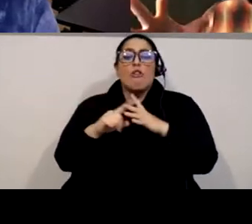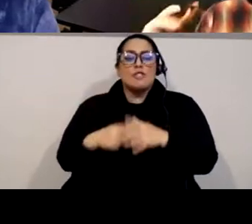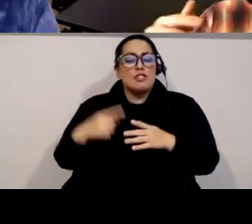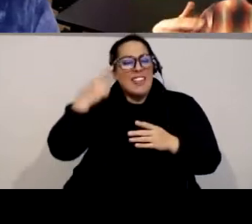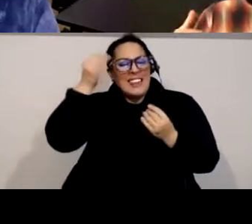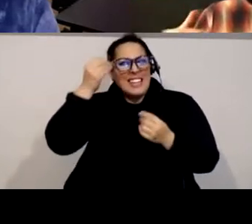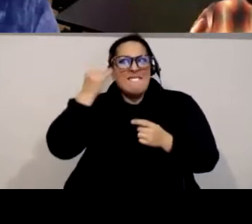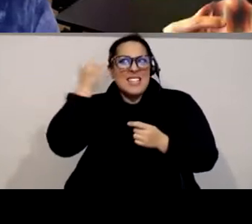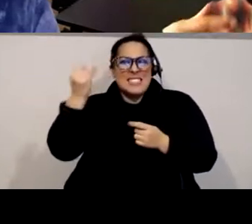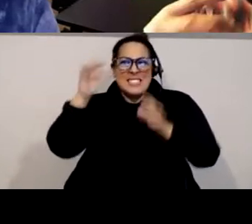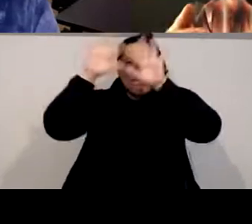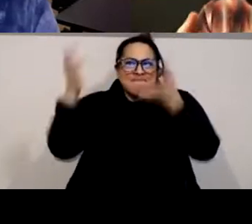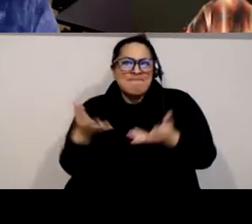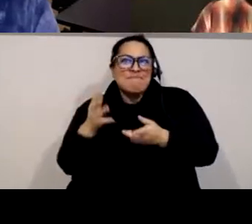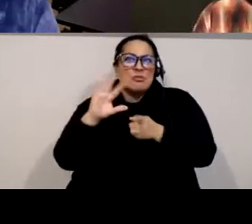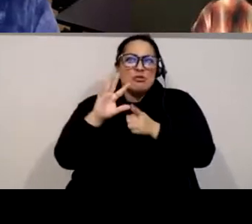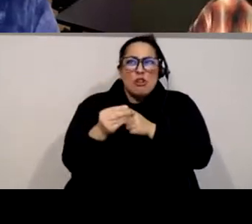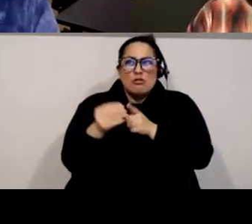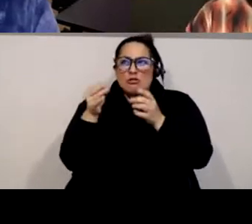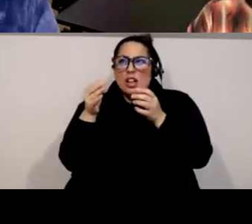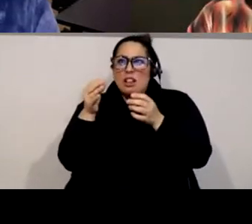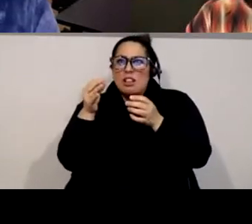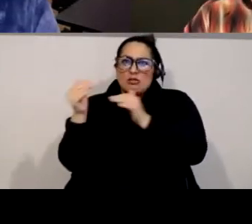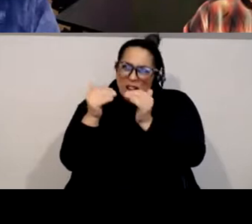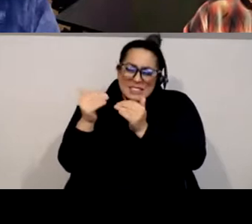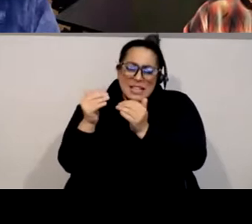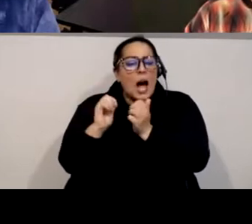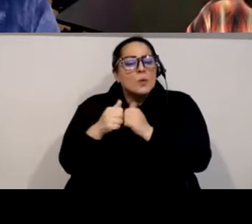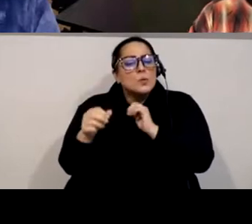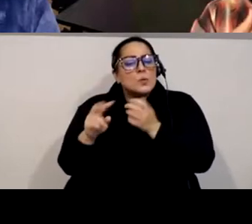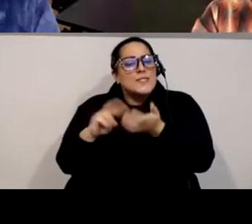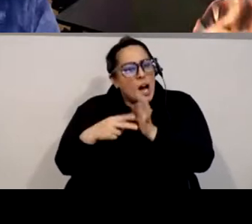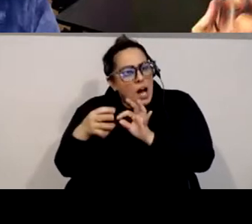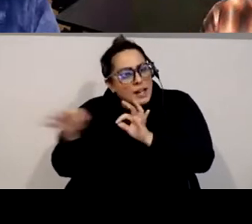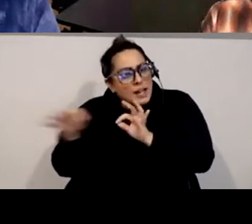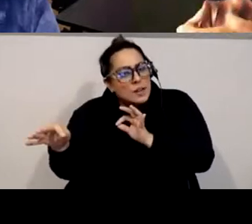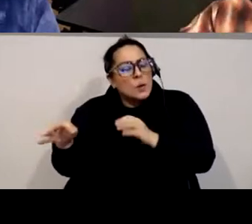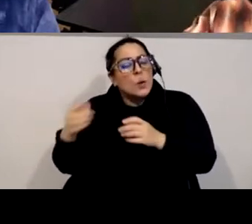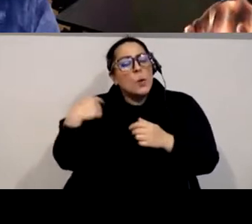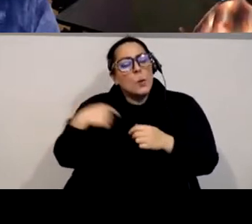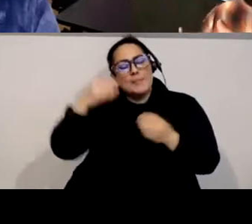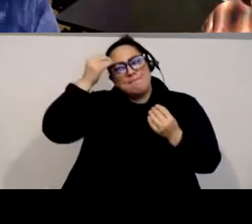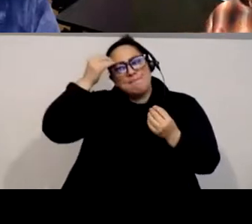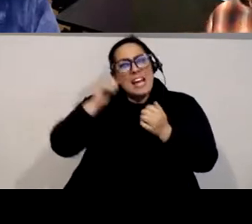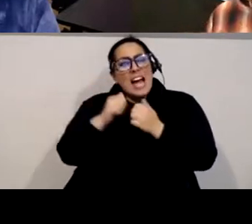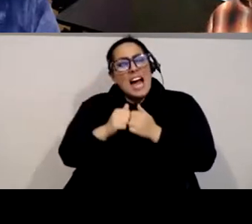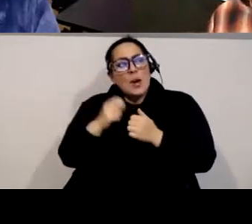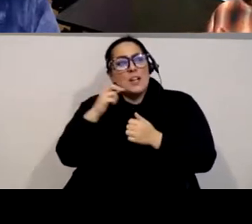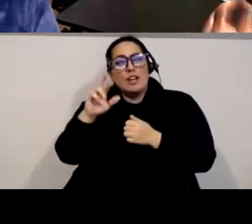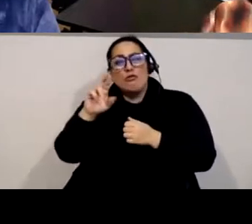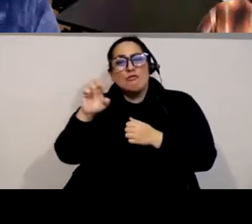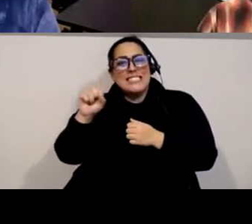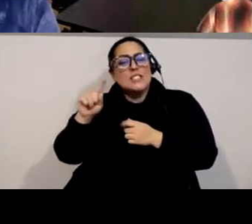cultural justice and try how to try to define it mostly what we were thinking about was how do we restore the injustices that have been done